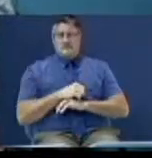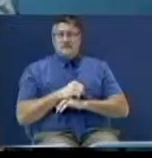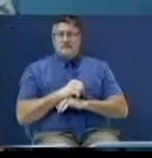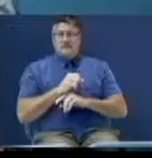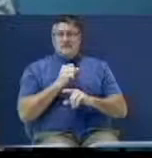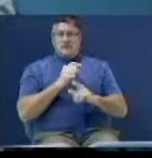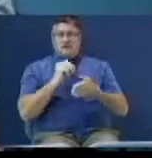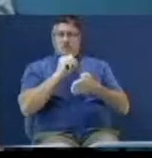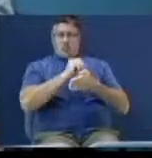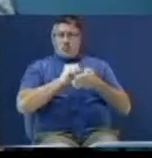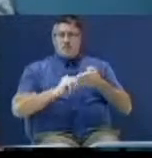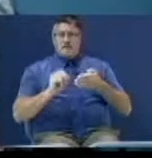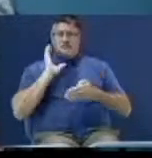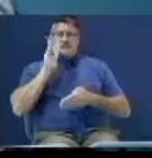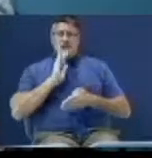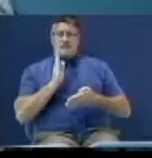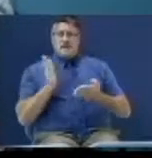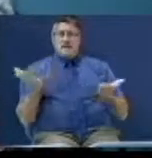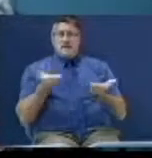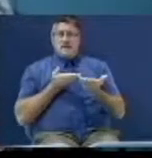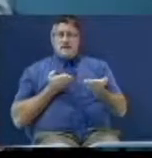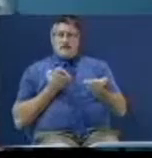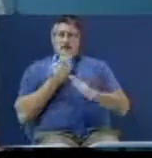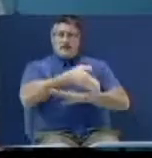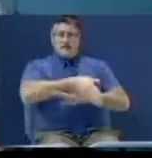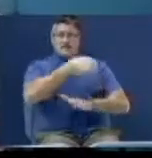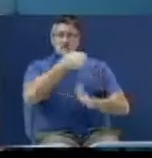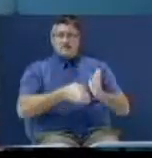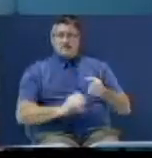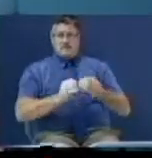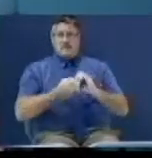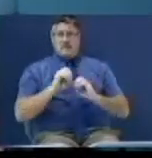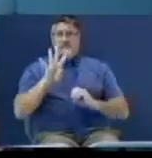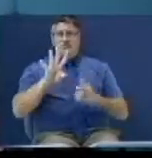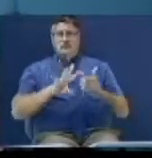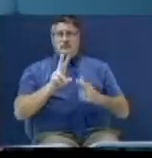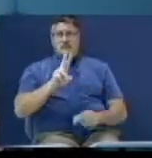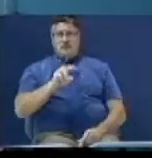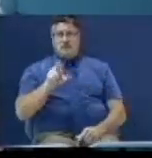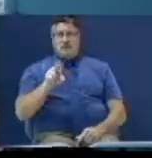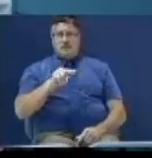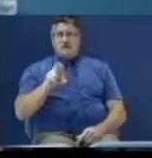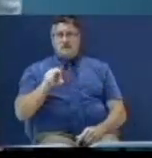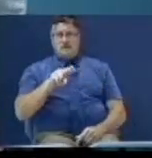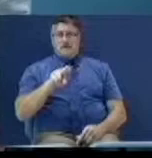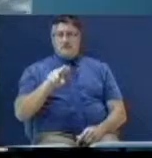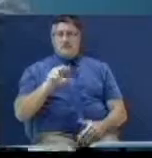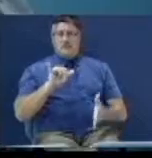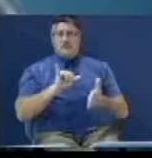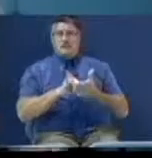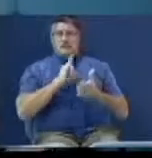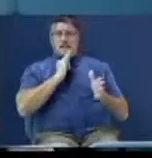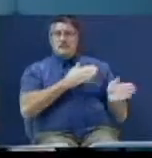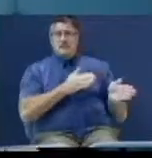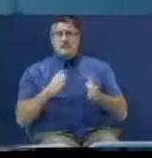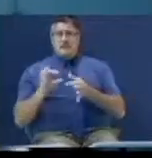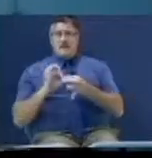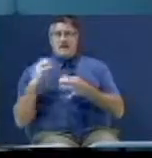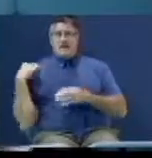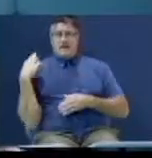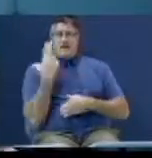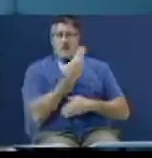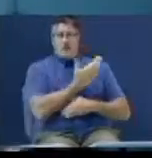Then write the things that shall be hereafter. Chapter four through chapter 22. That's the plan of our Lord.